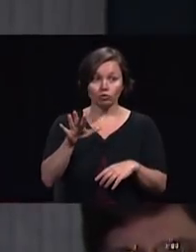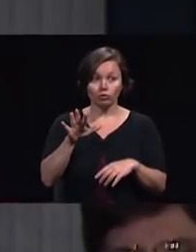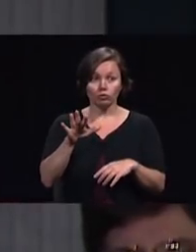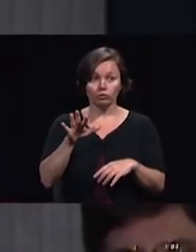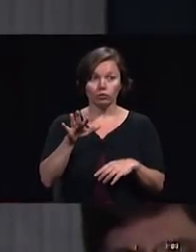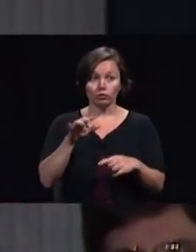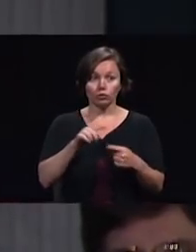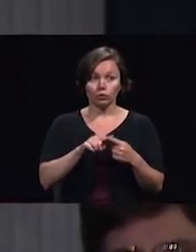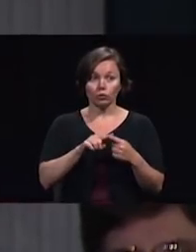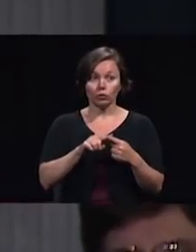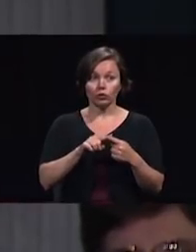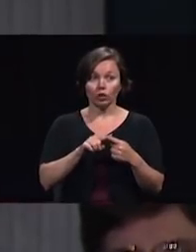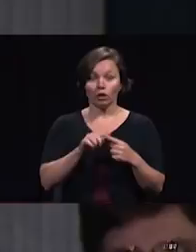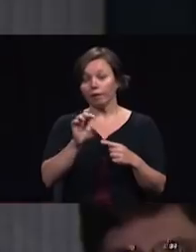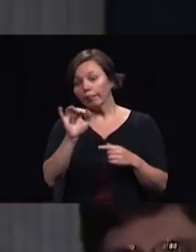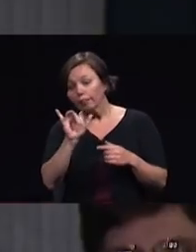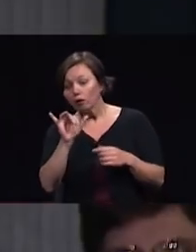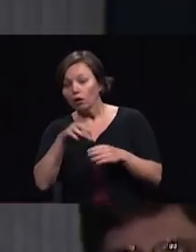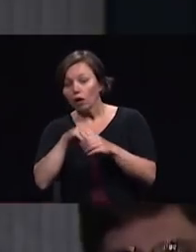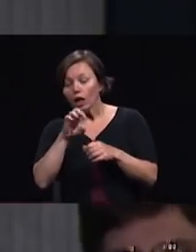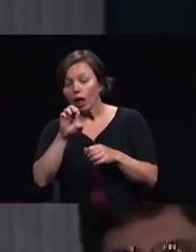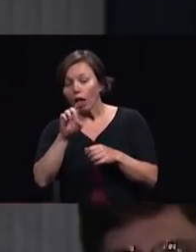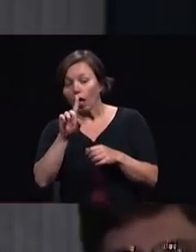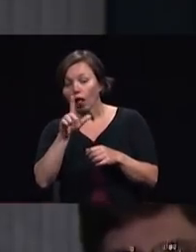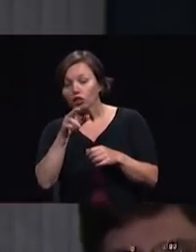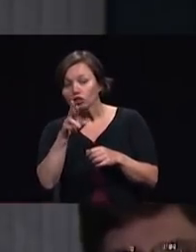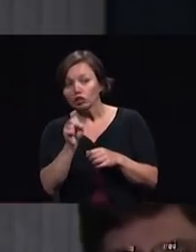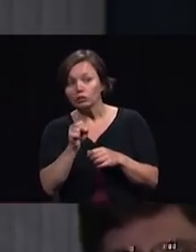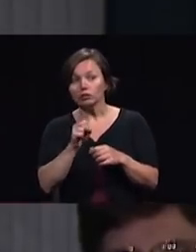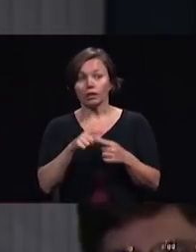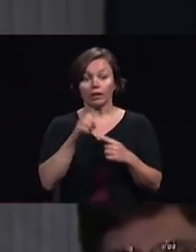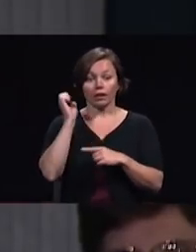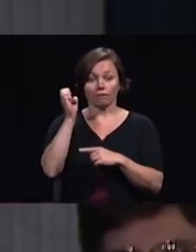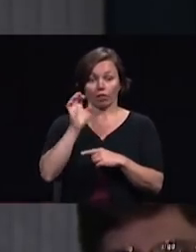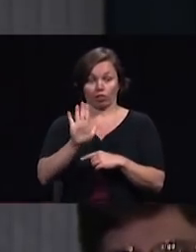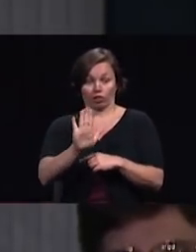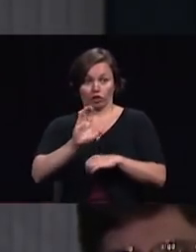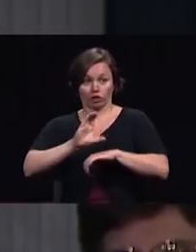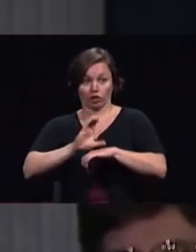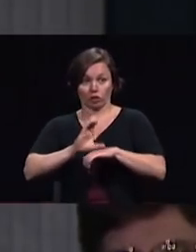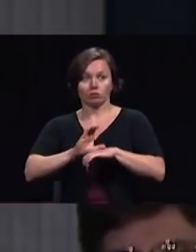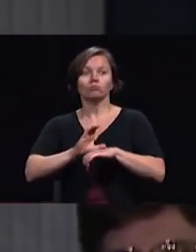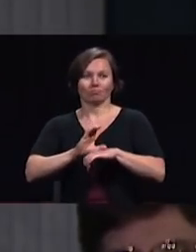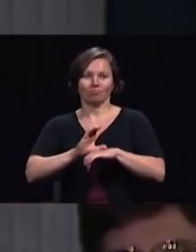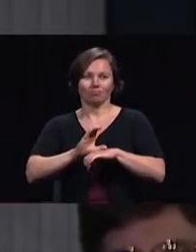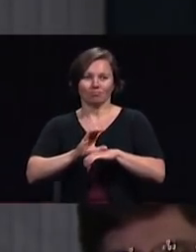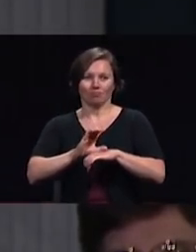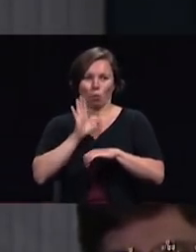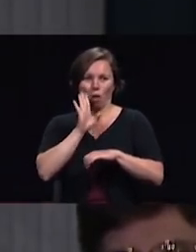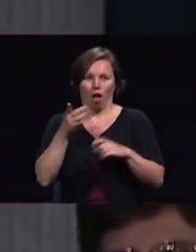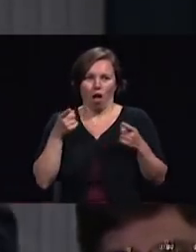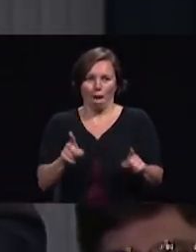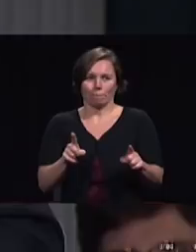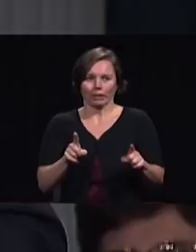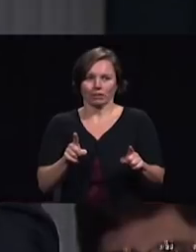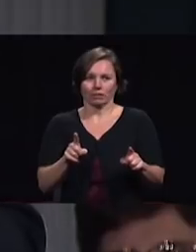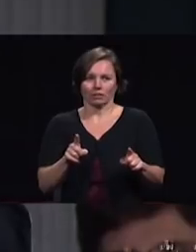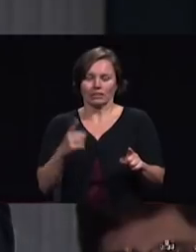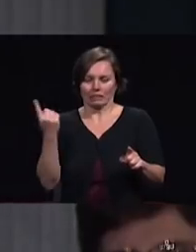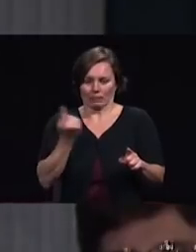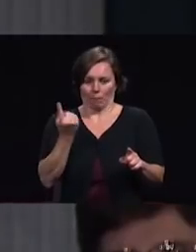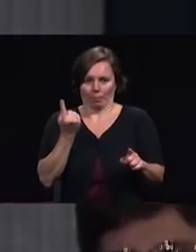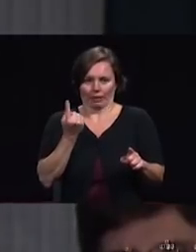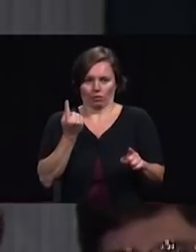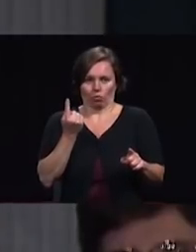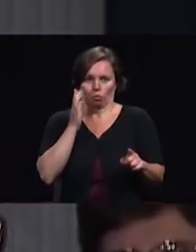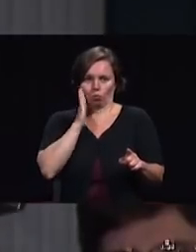most of the Sabbath to do evangelism from their own pulpits something is going to happen something is going on let me tell you that the